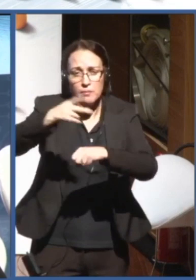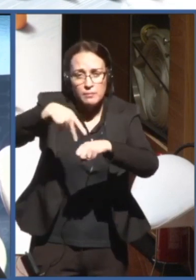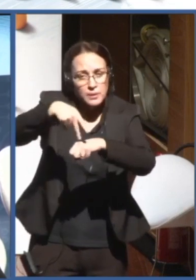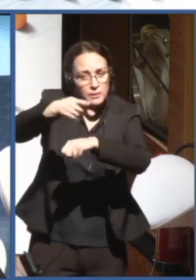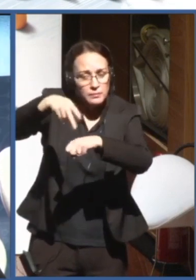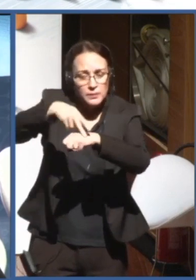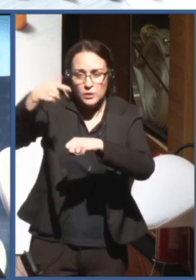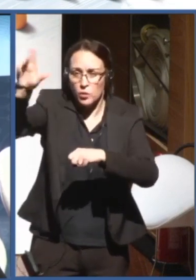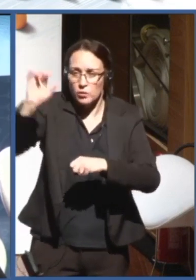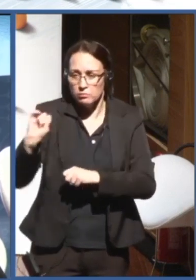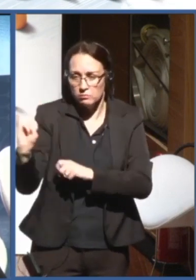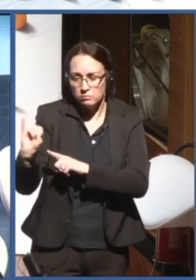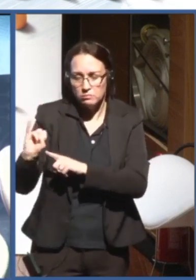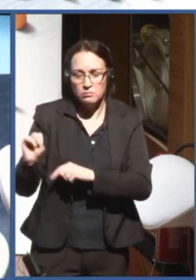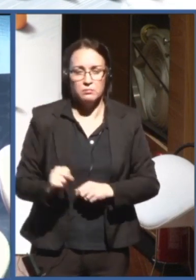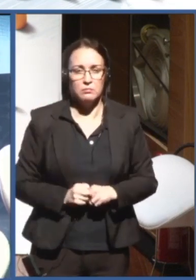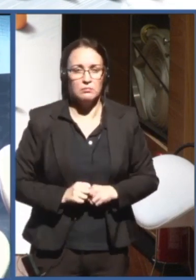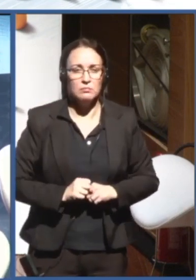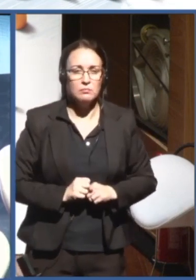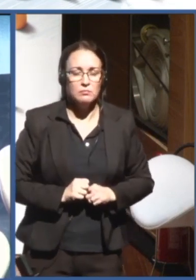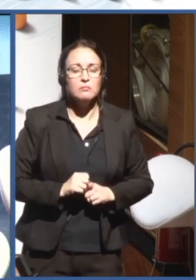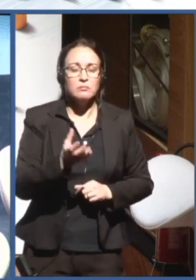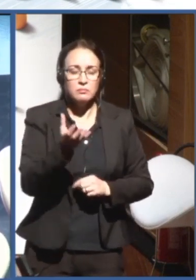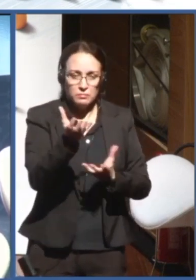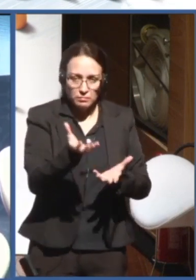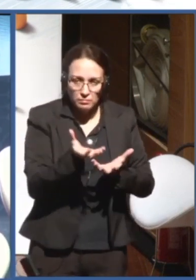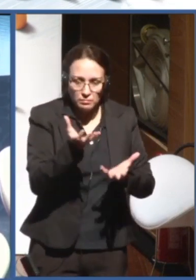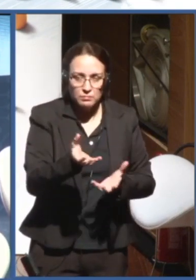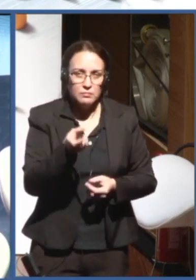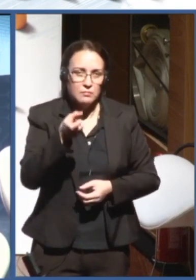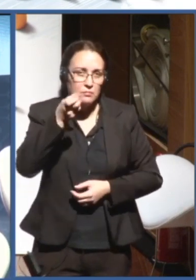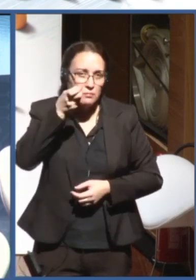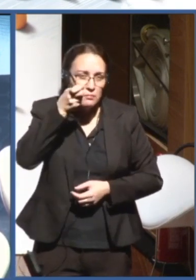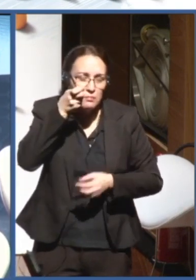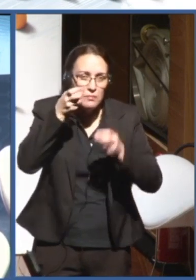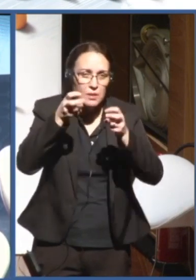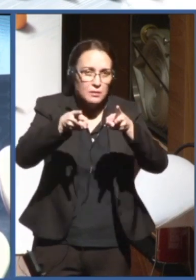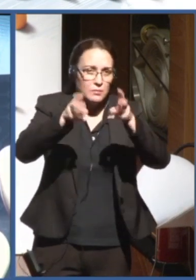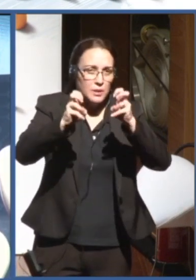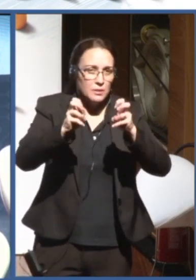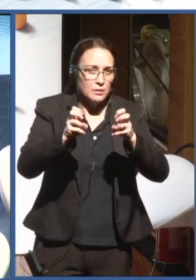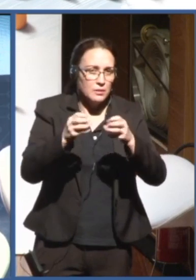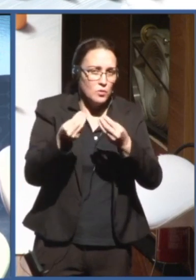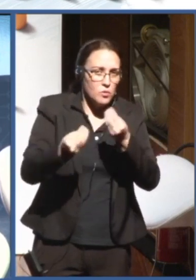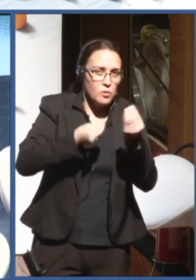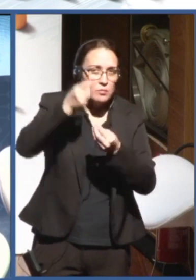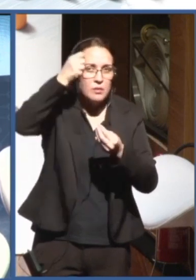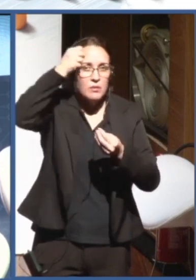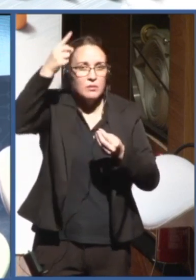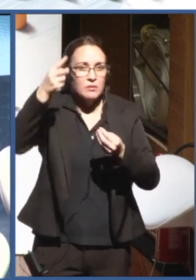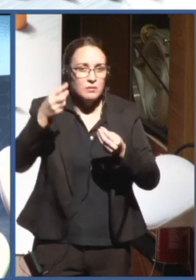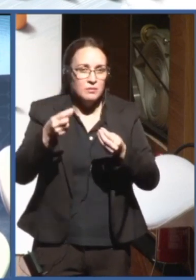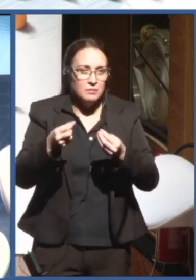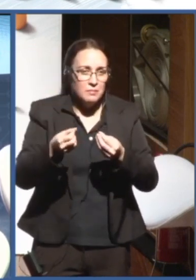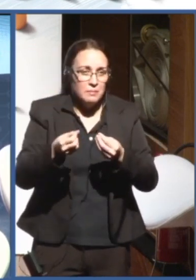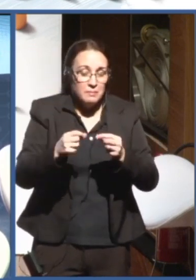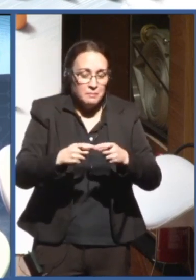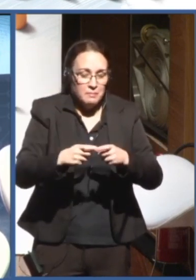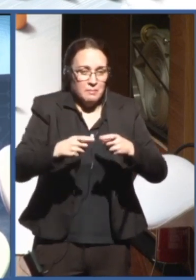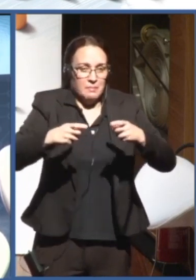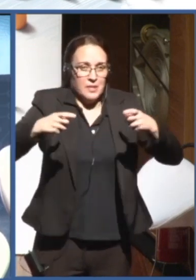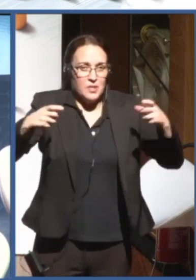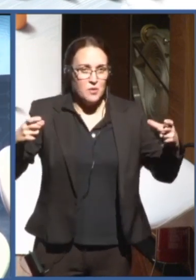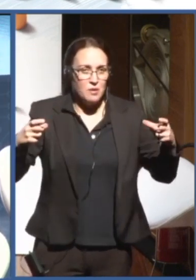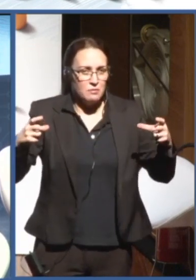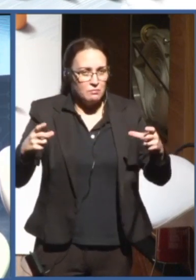those different cultural perspectives to be able to see what is, like, the biggest common denominator, but also what is different, you know. Because, again, I'm entitled to